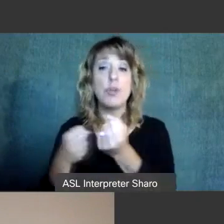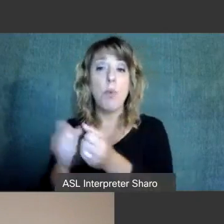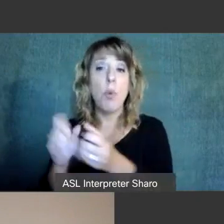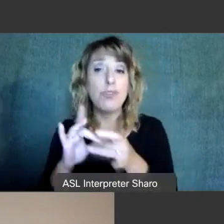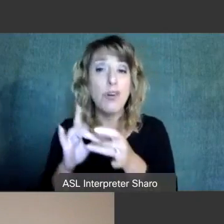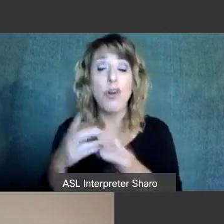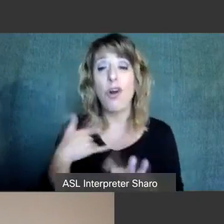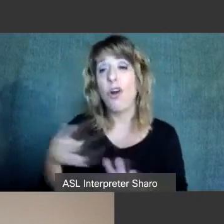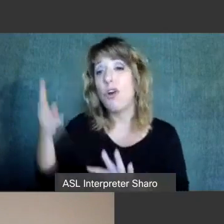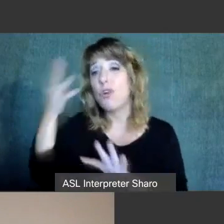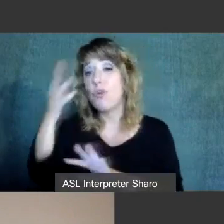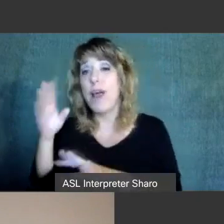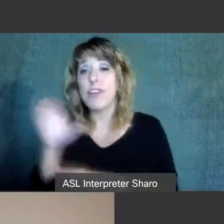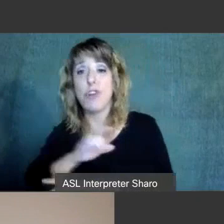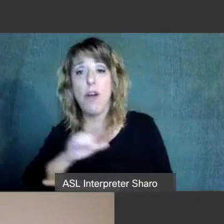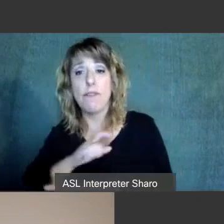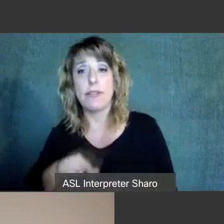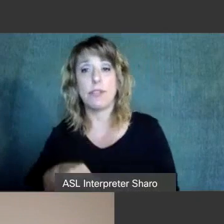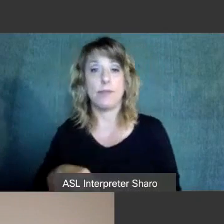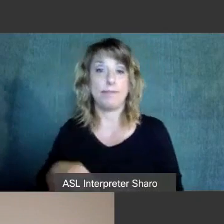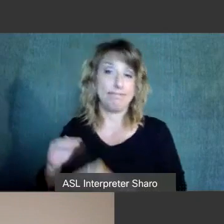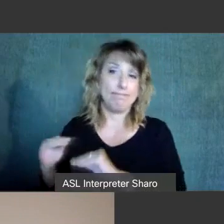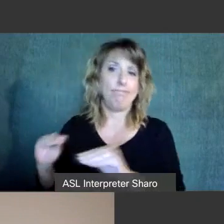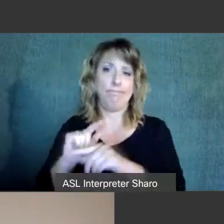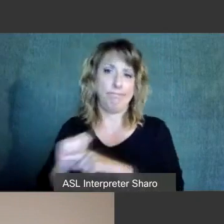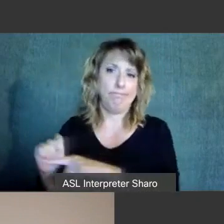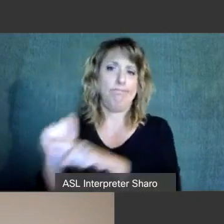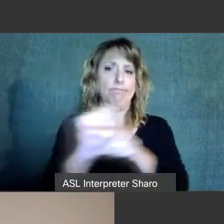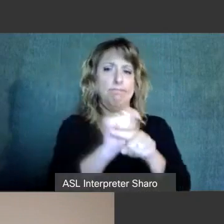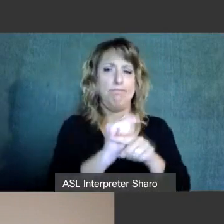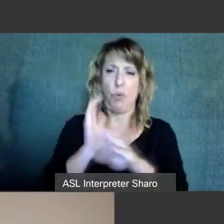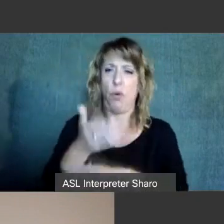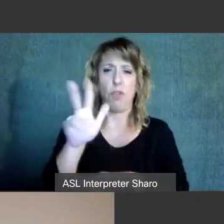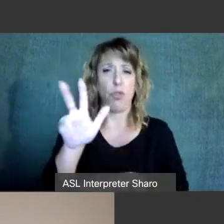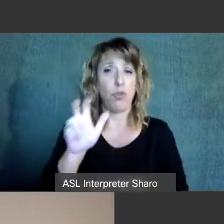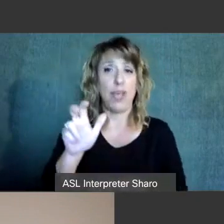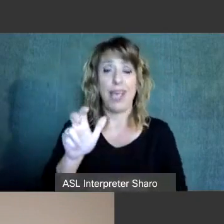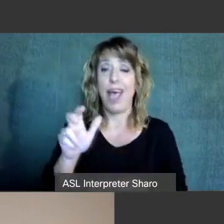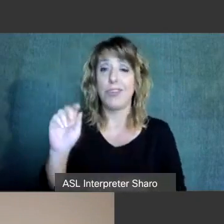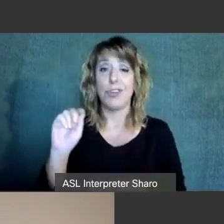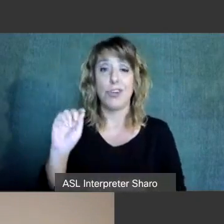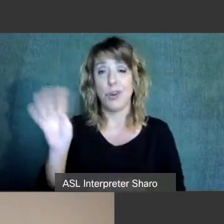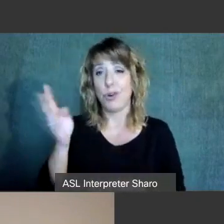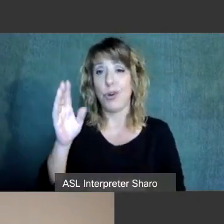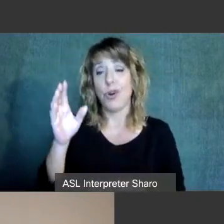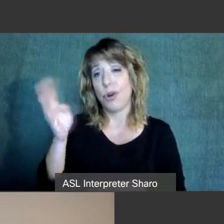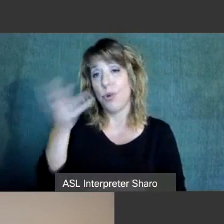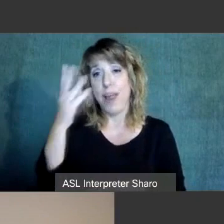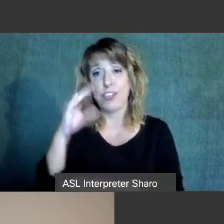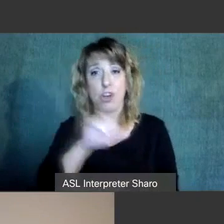officers. We have trained well over 300 corrections officers in Westmoreland County alone.